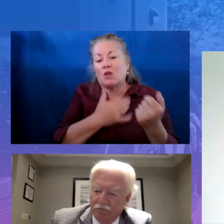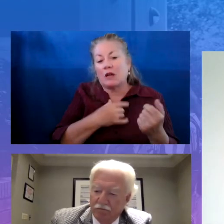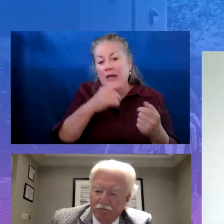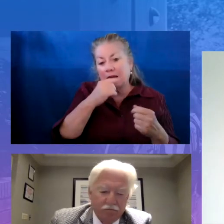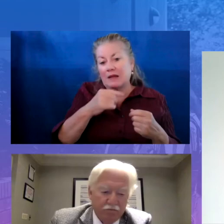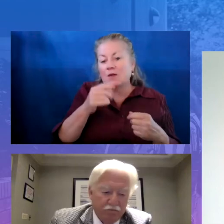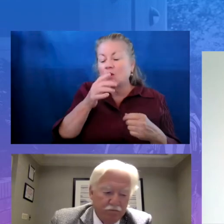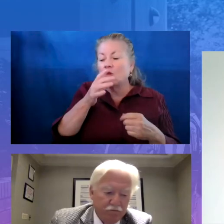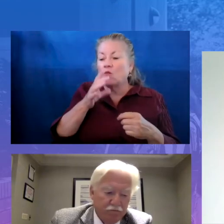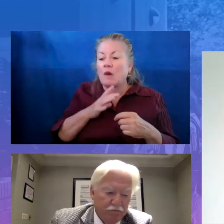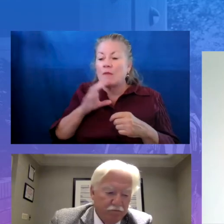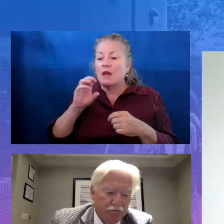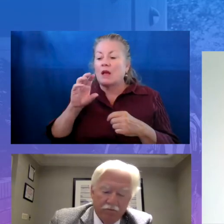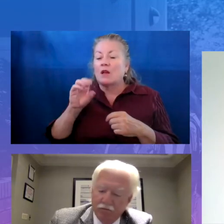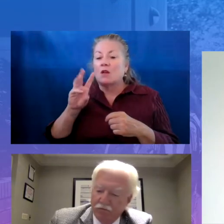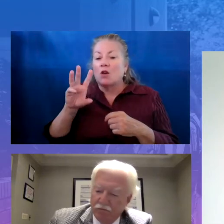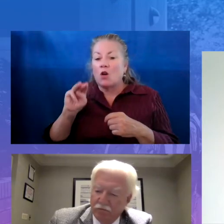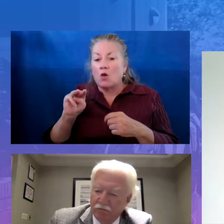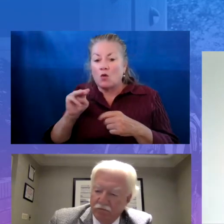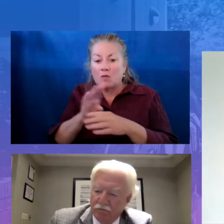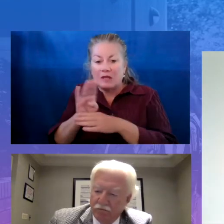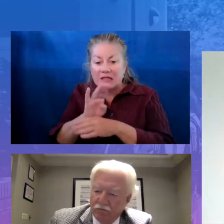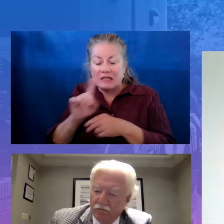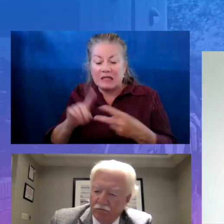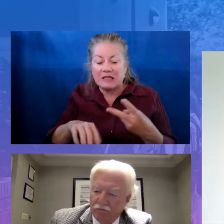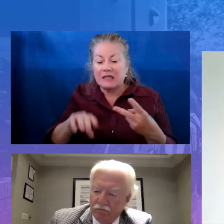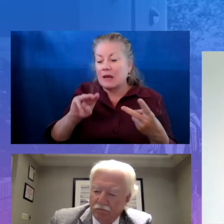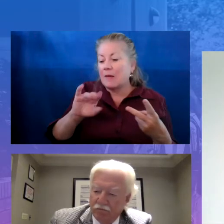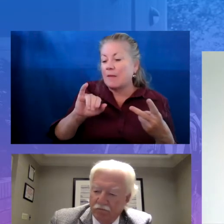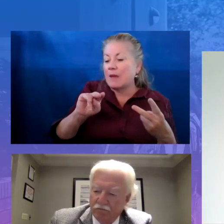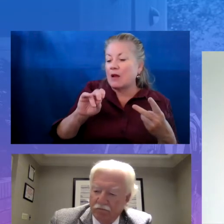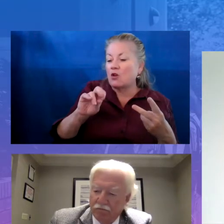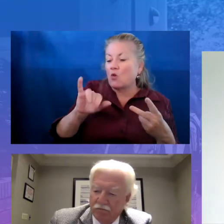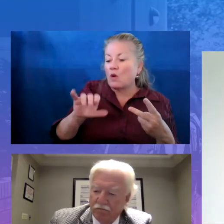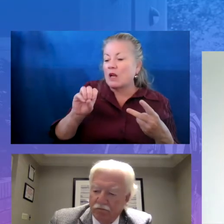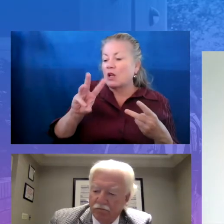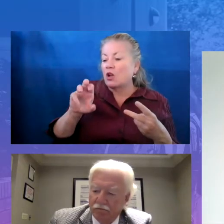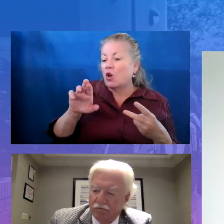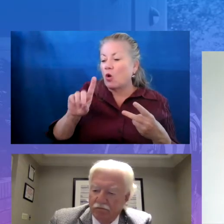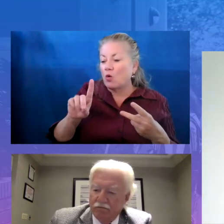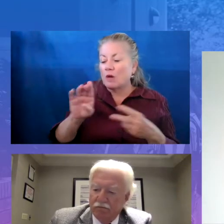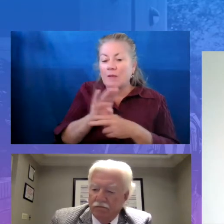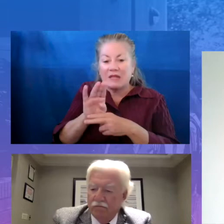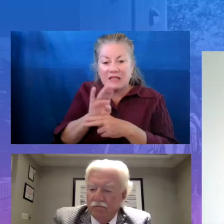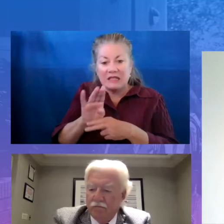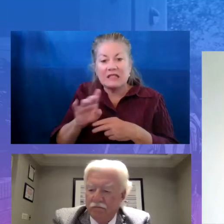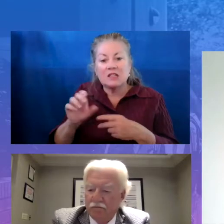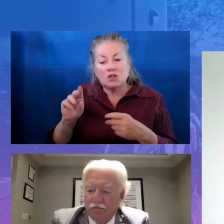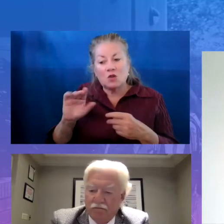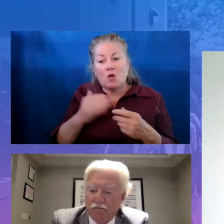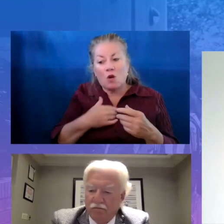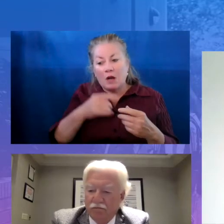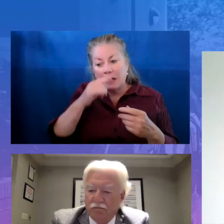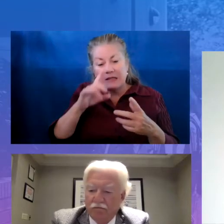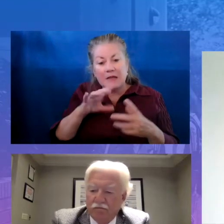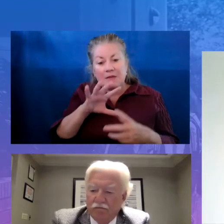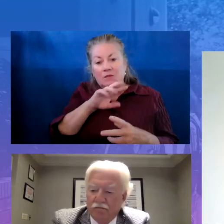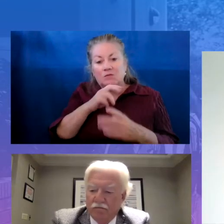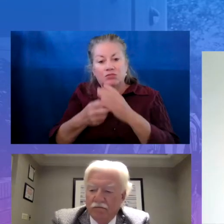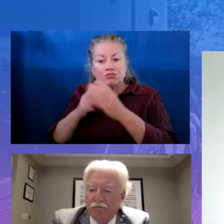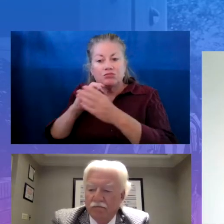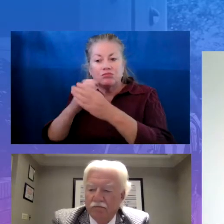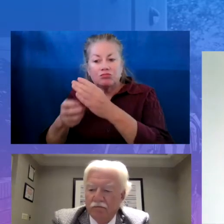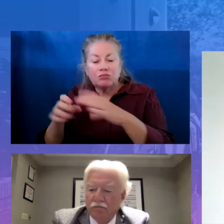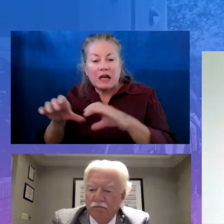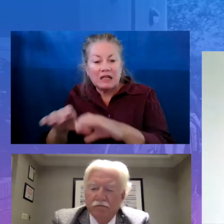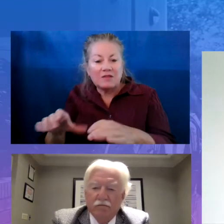minority-owned businesses in this work just so that our children can be immersed in activities that may be new to them